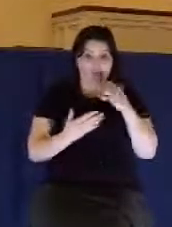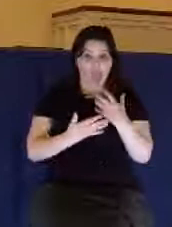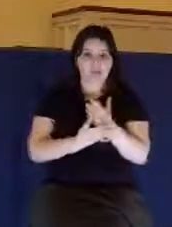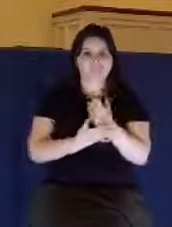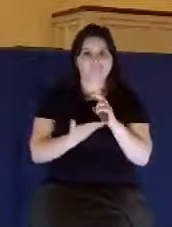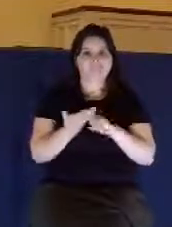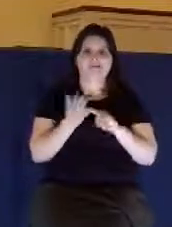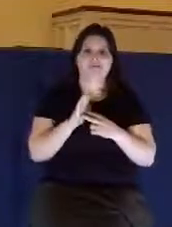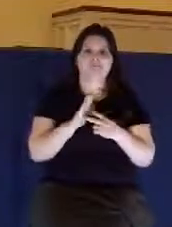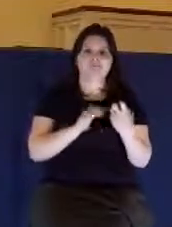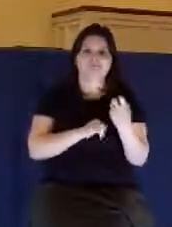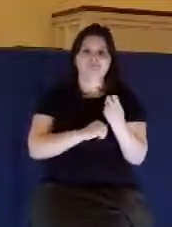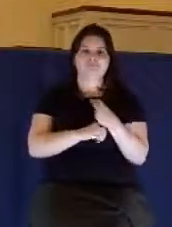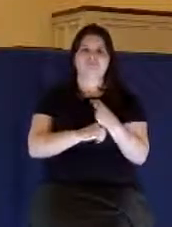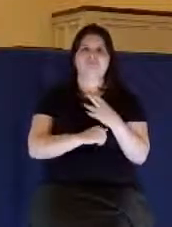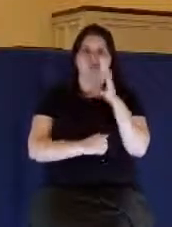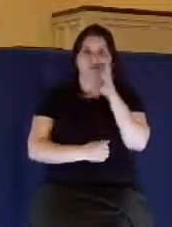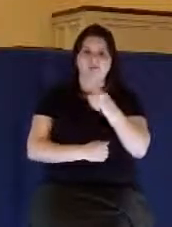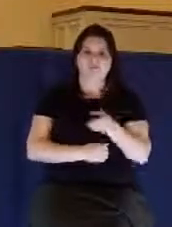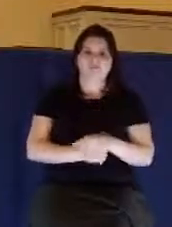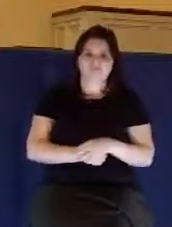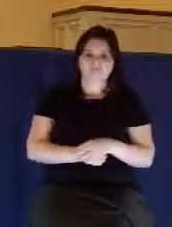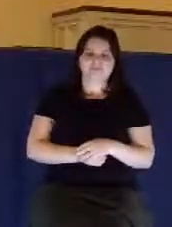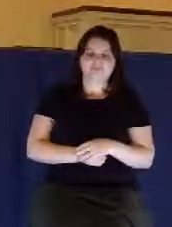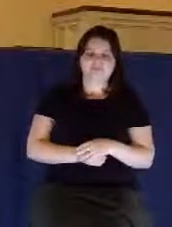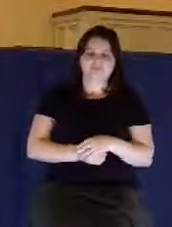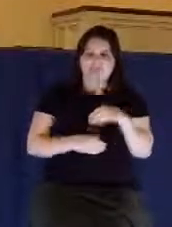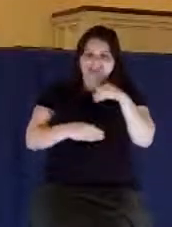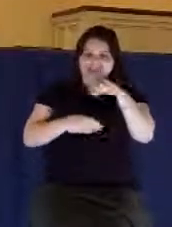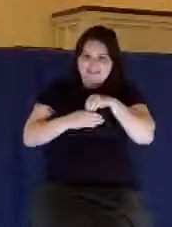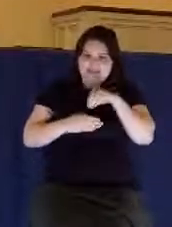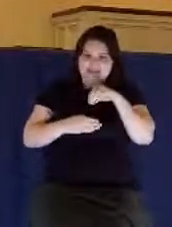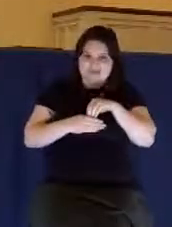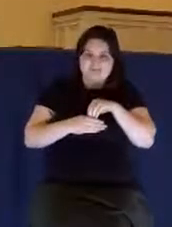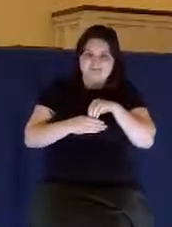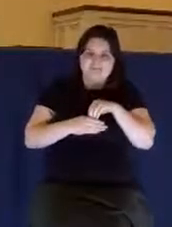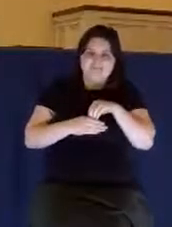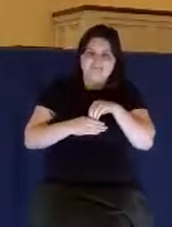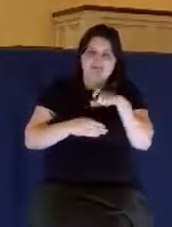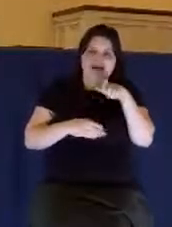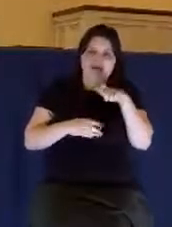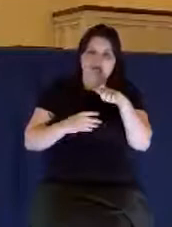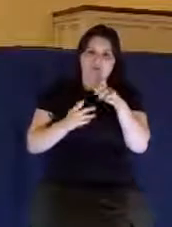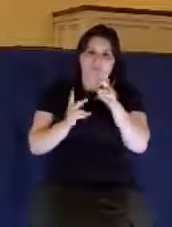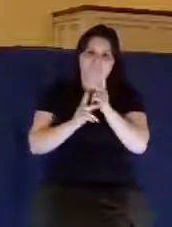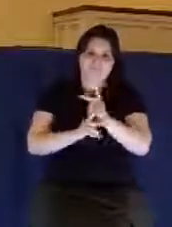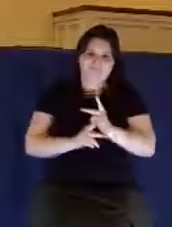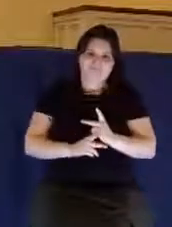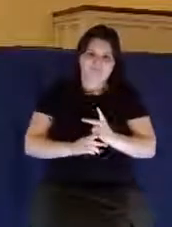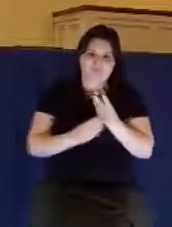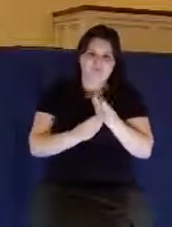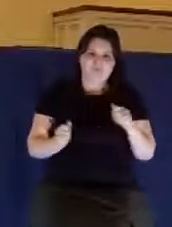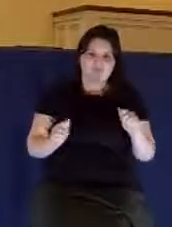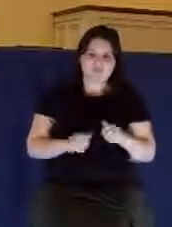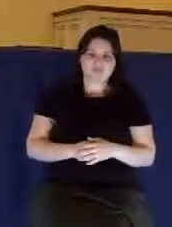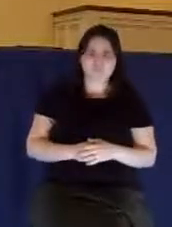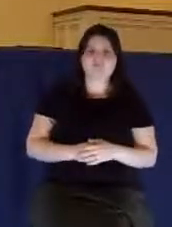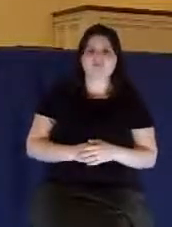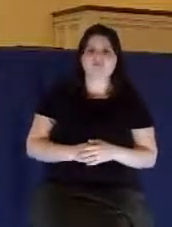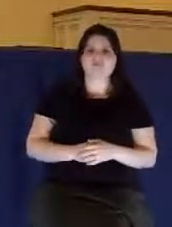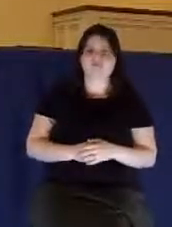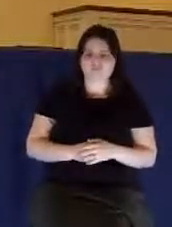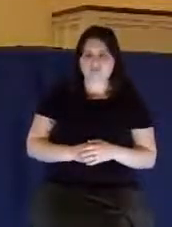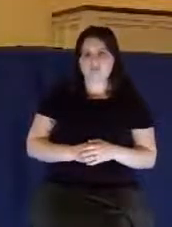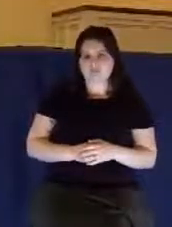It's the inward lust that you have to deal with. In the book, The Anatomy of Secret Sins, written by the Puritan Obadiah